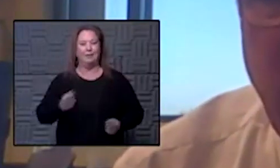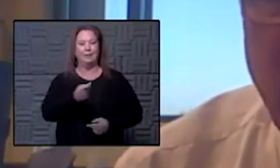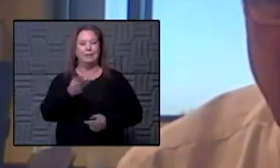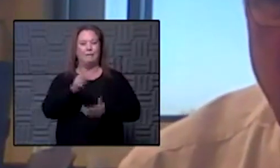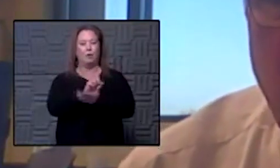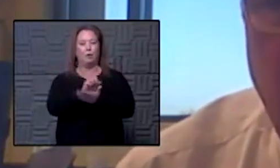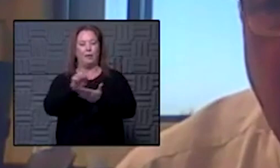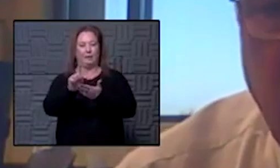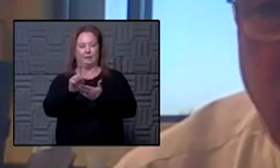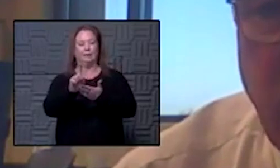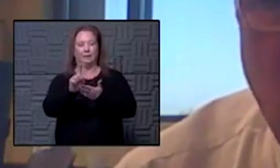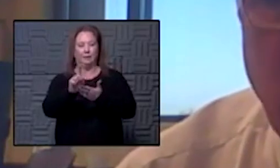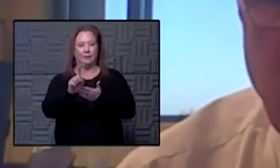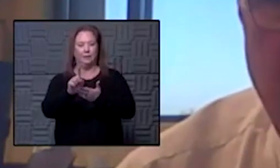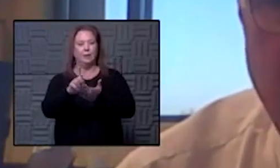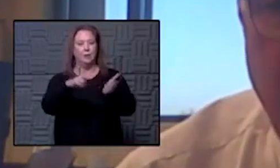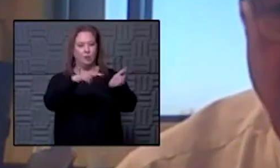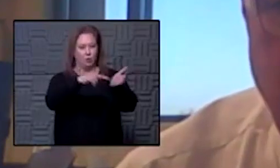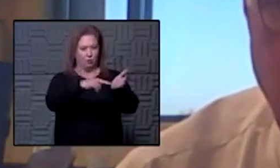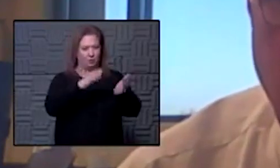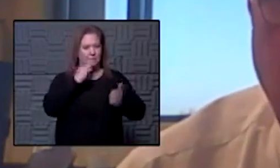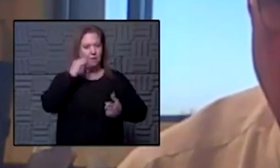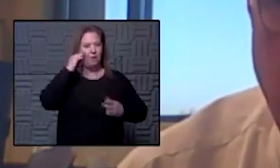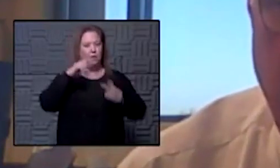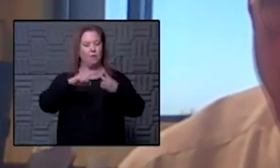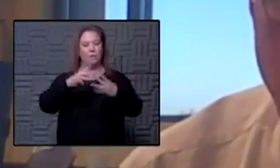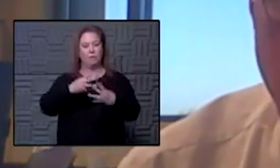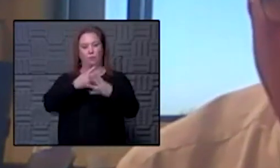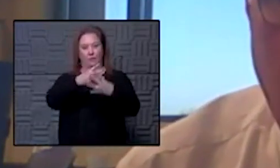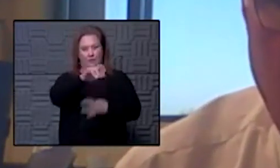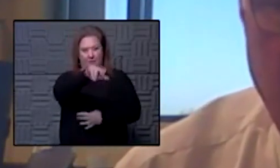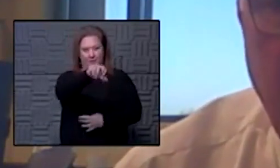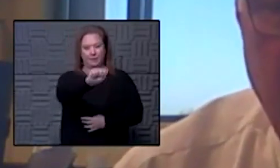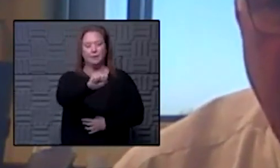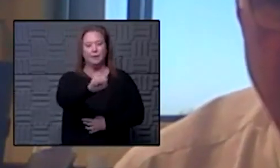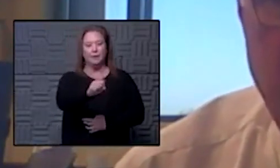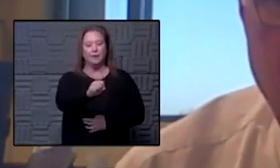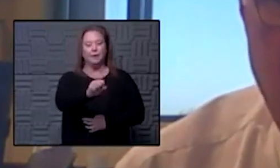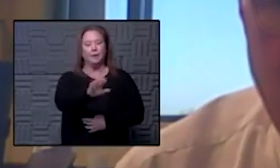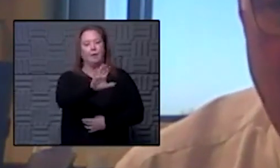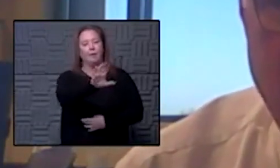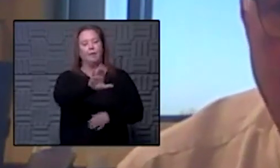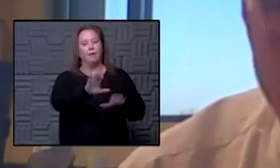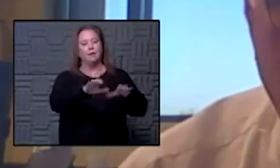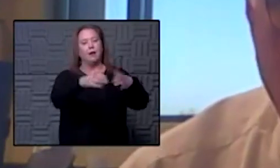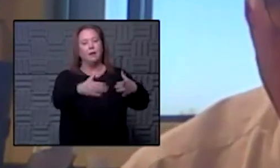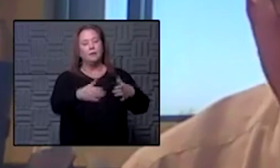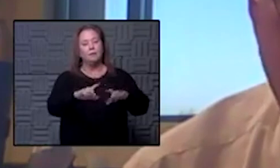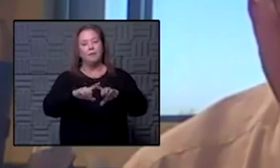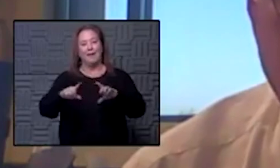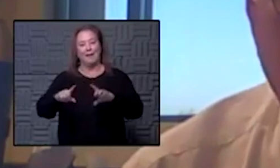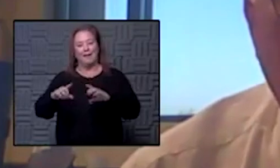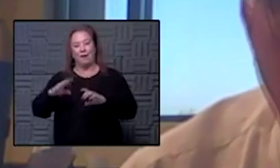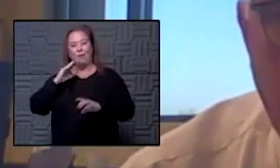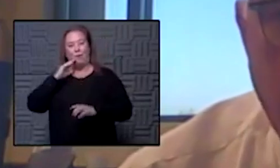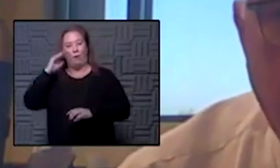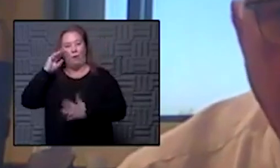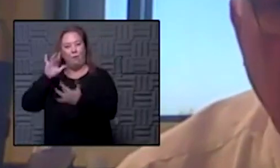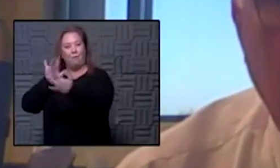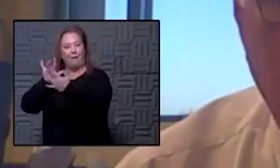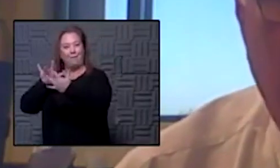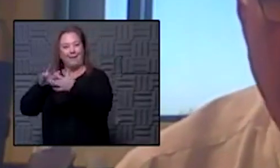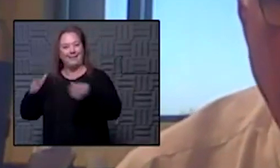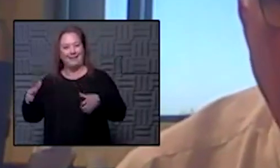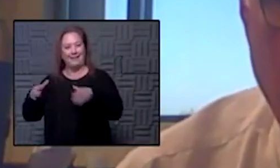yes in nursing homes and prisons to a degree but it's a lot of household contacts and